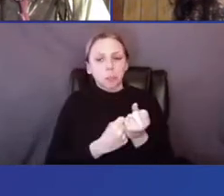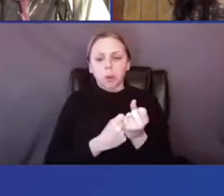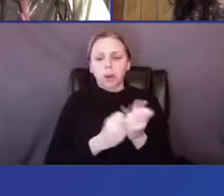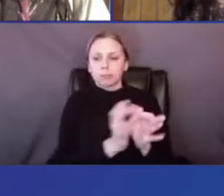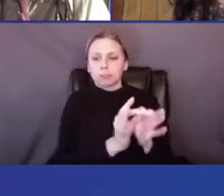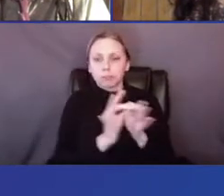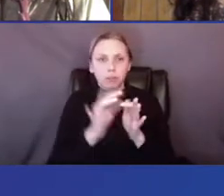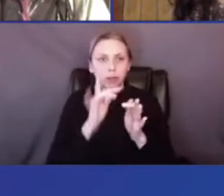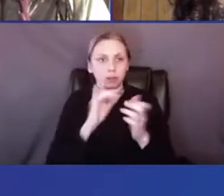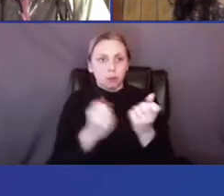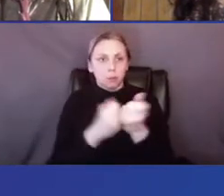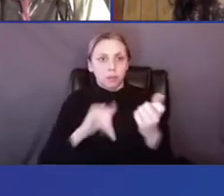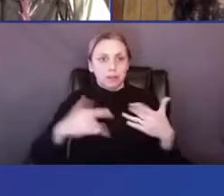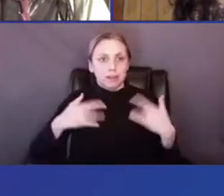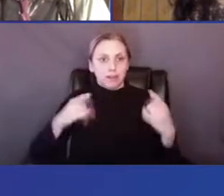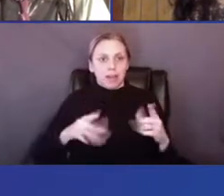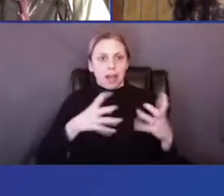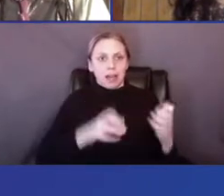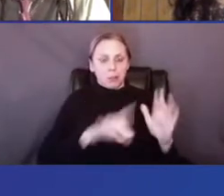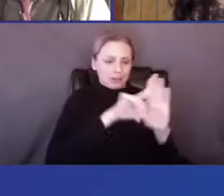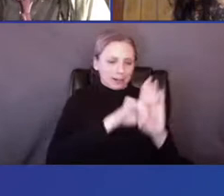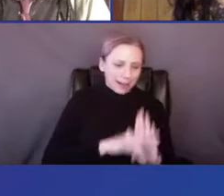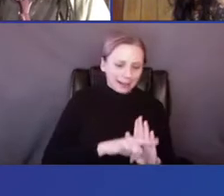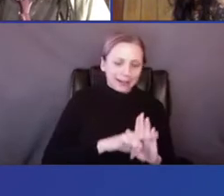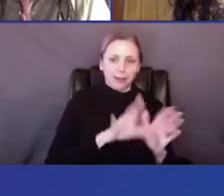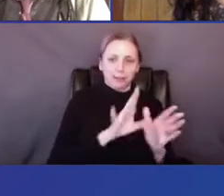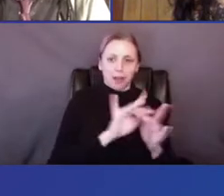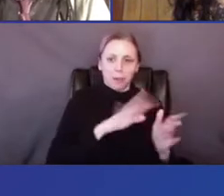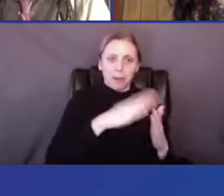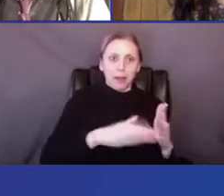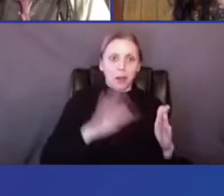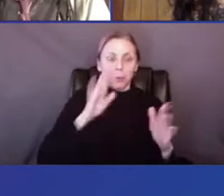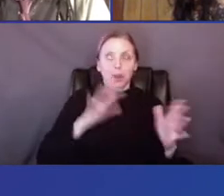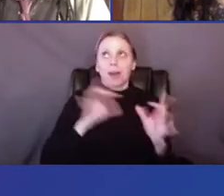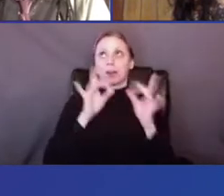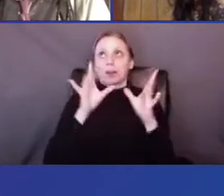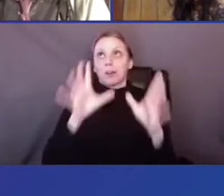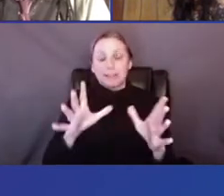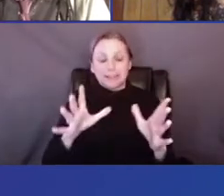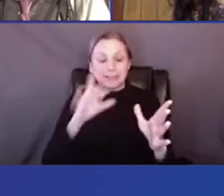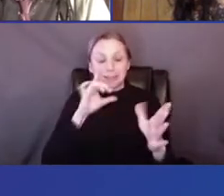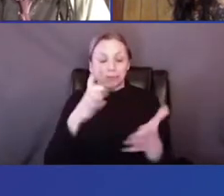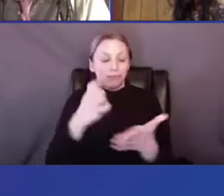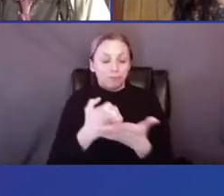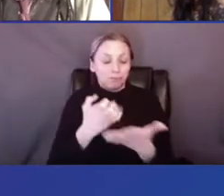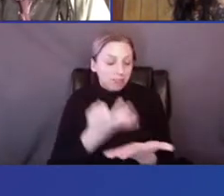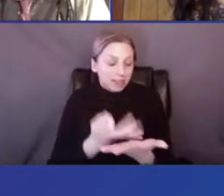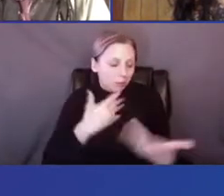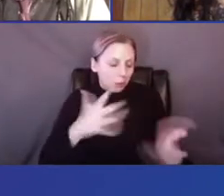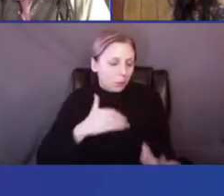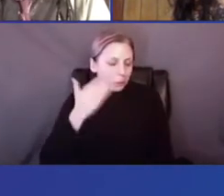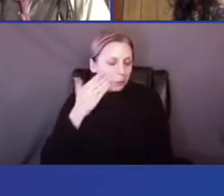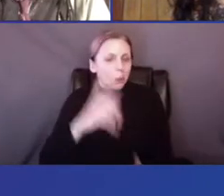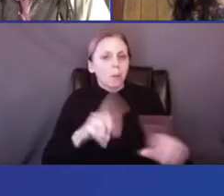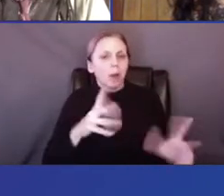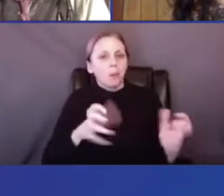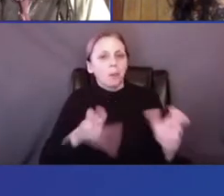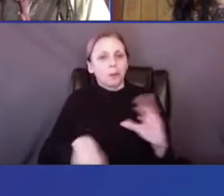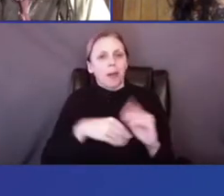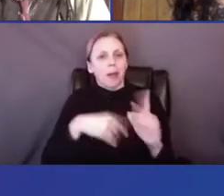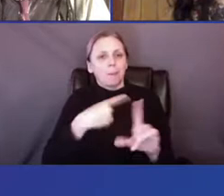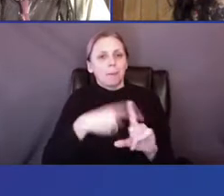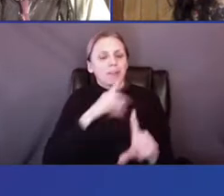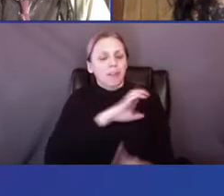rather than leave on a gloom and doom note that there's an economic crisis, which we know there is, I think there's really